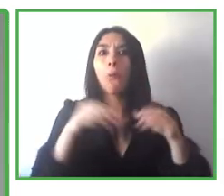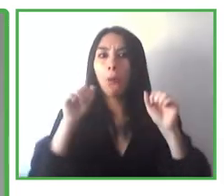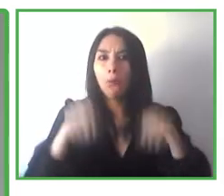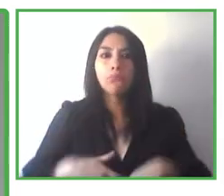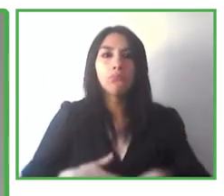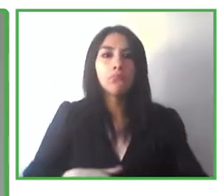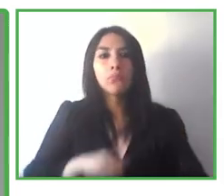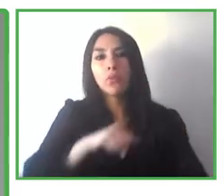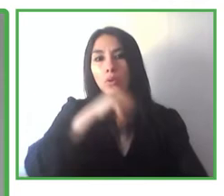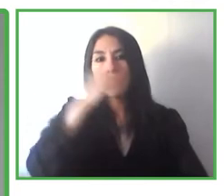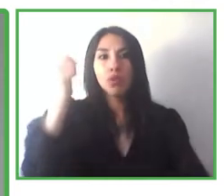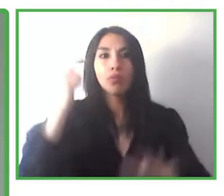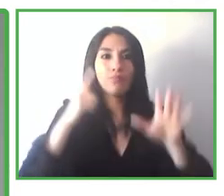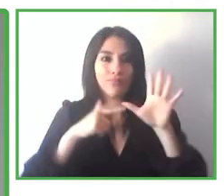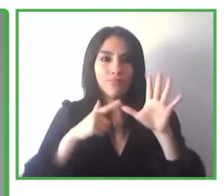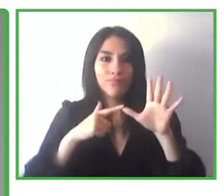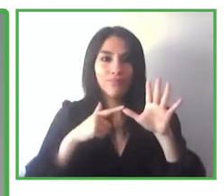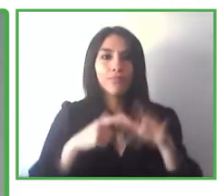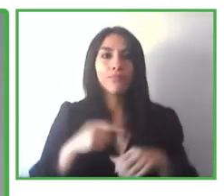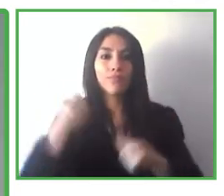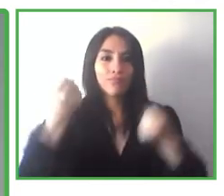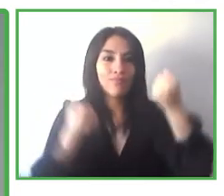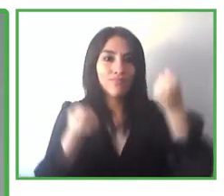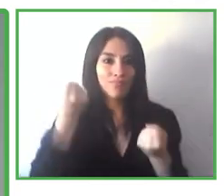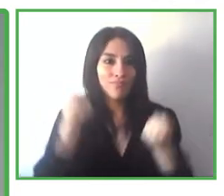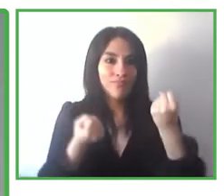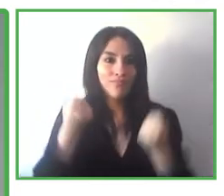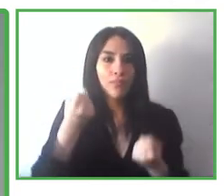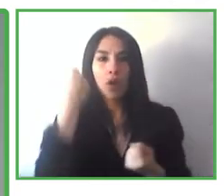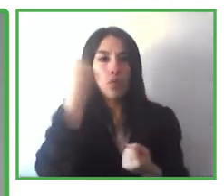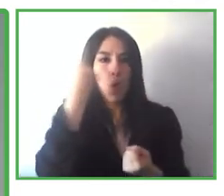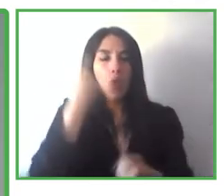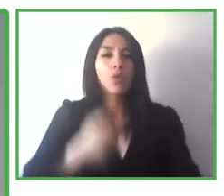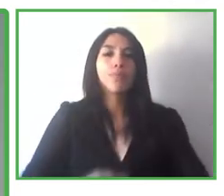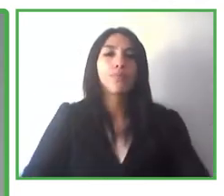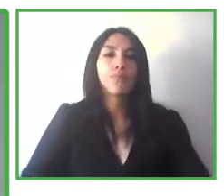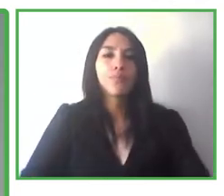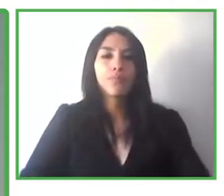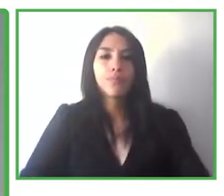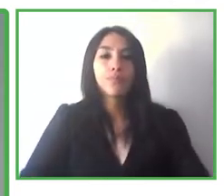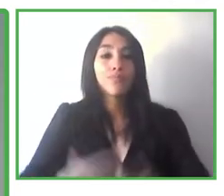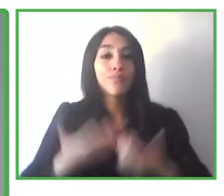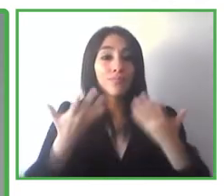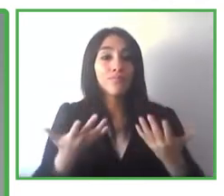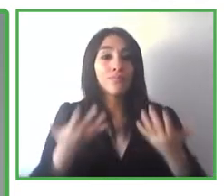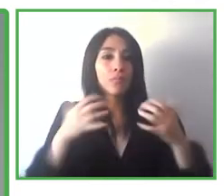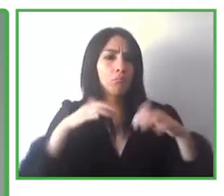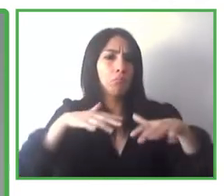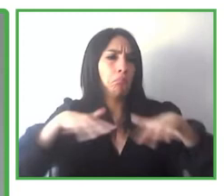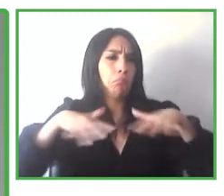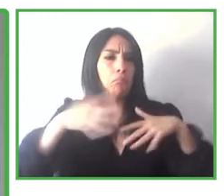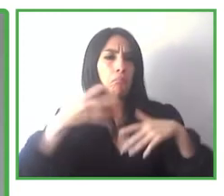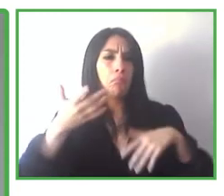Let's not even talk about self-driven vehicles. As we can see, they include, for instance,